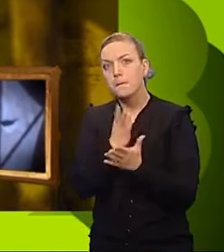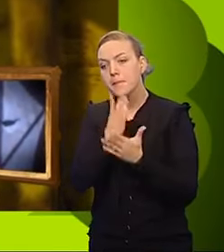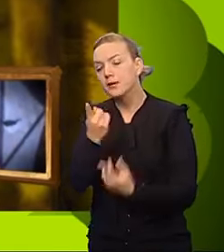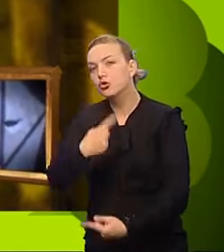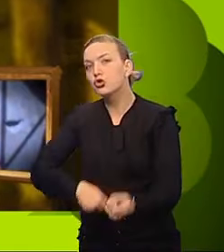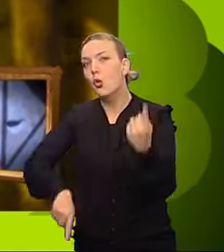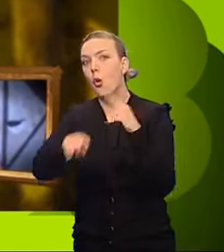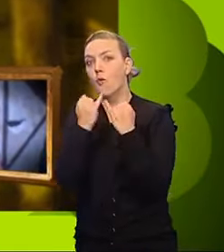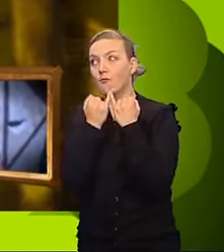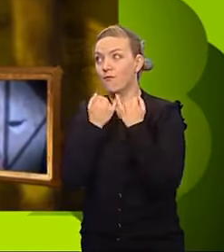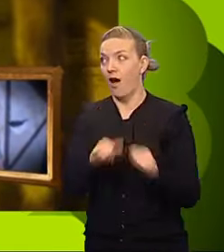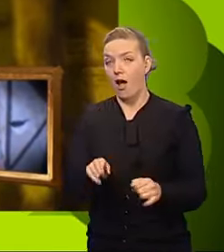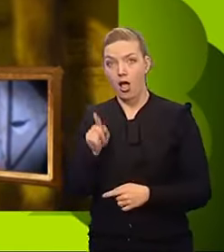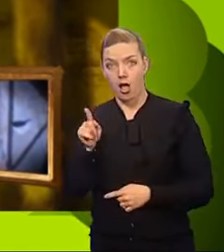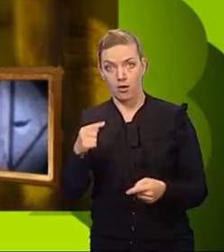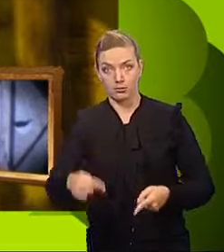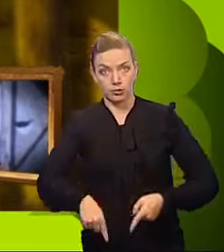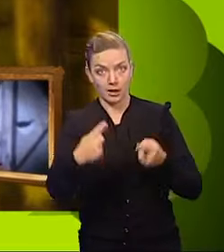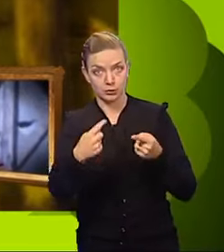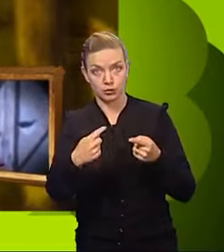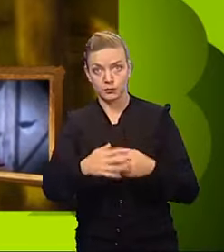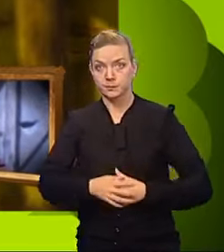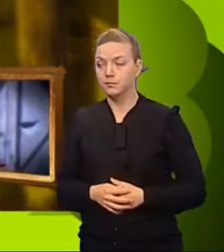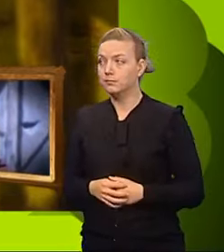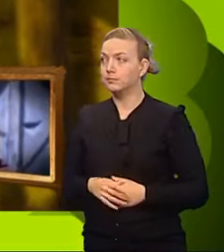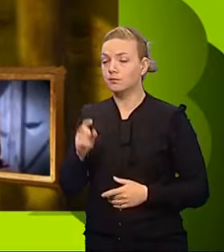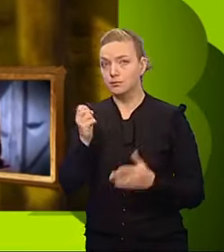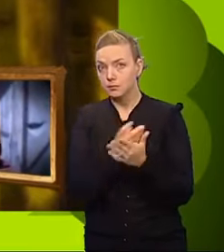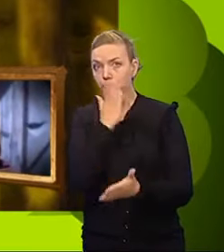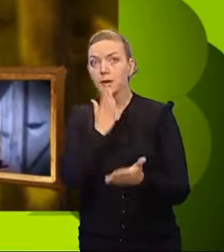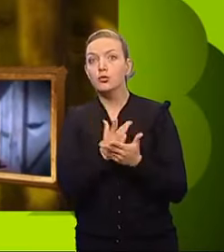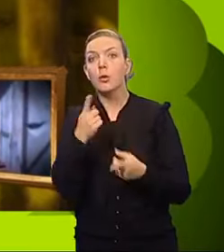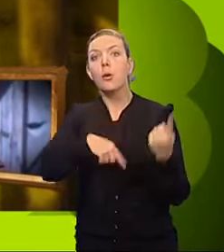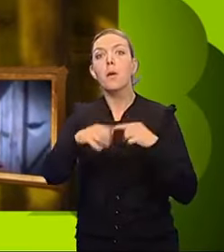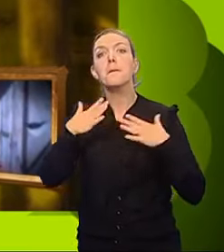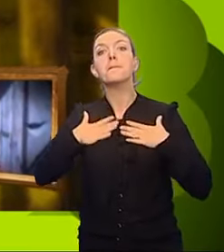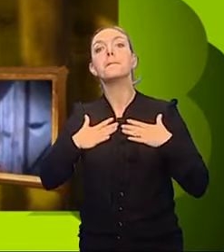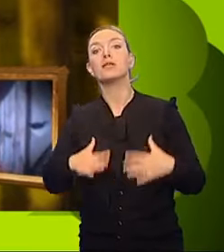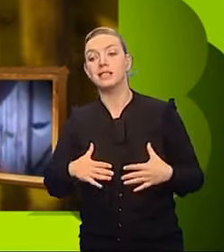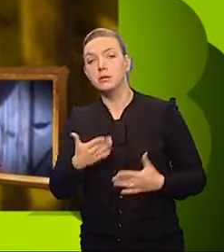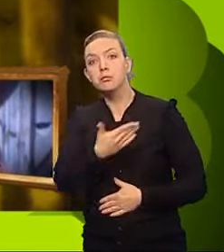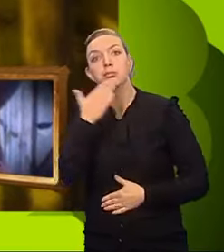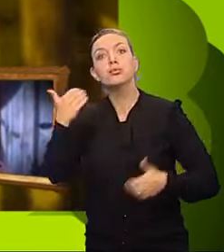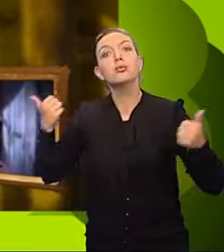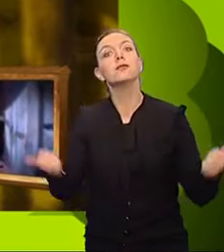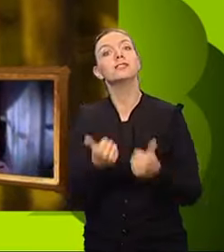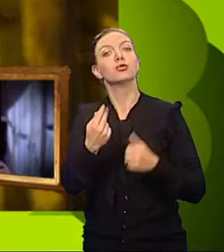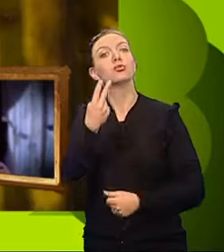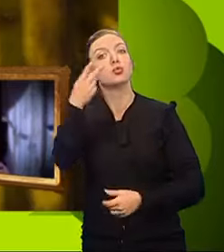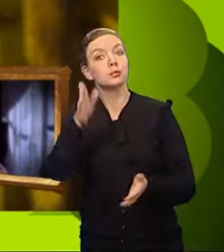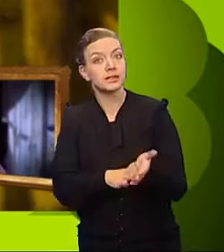team fail this challenge. You must make sure the body is not complete at the end of two minutes.